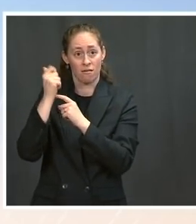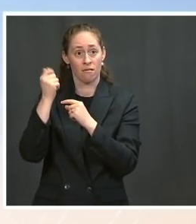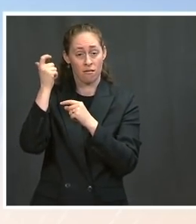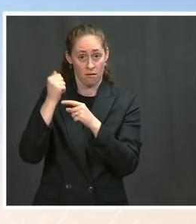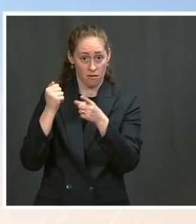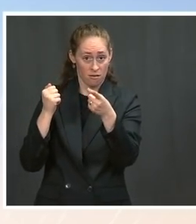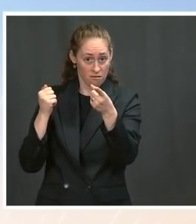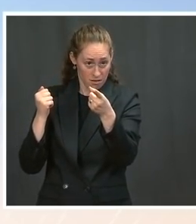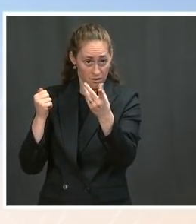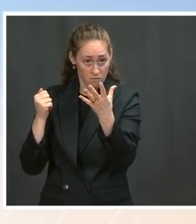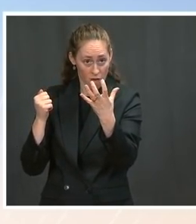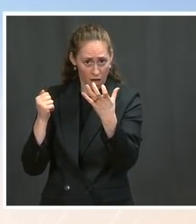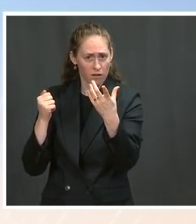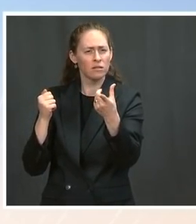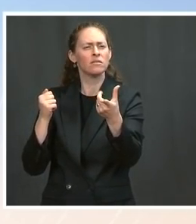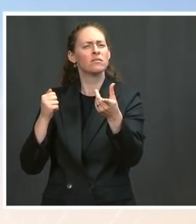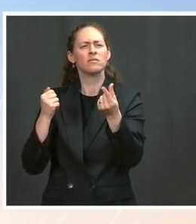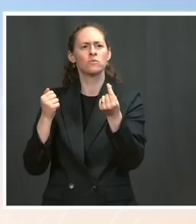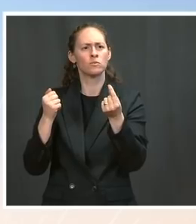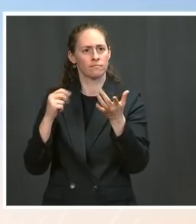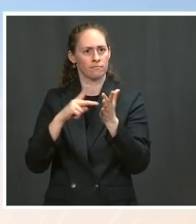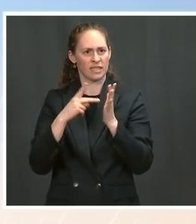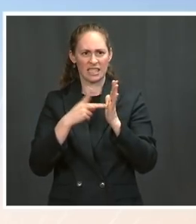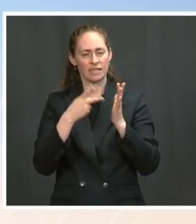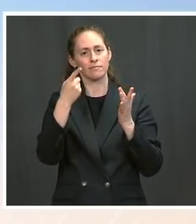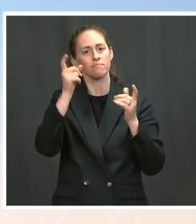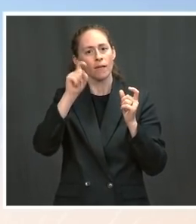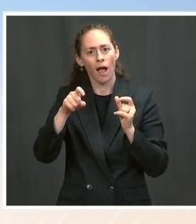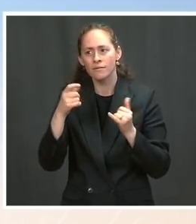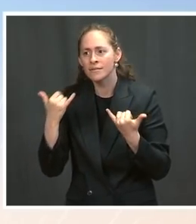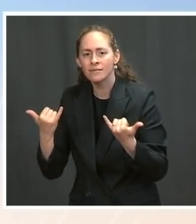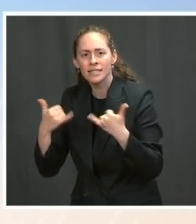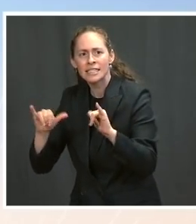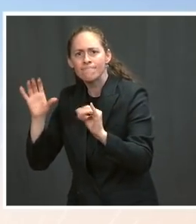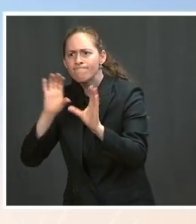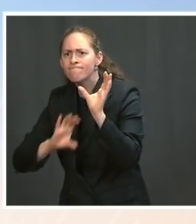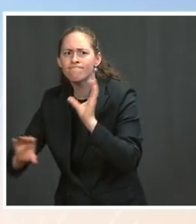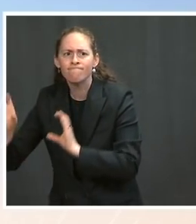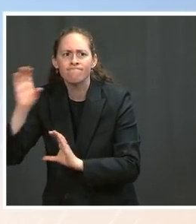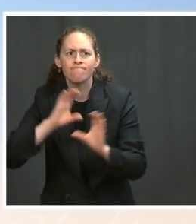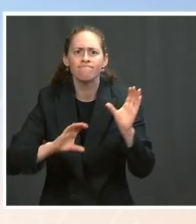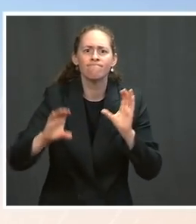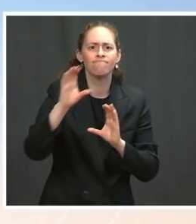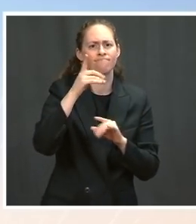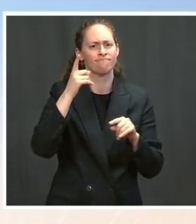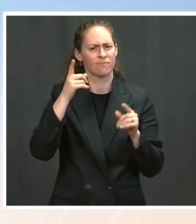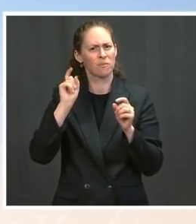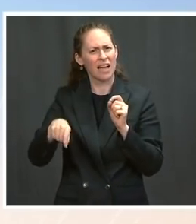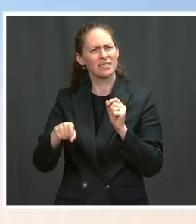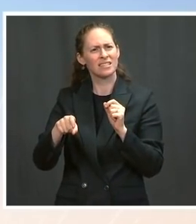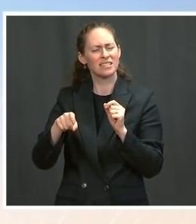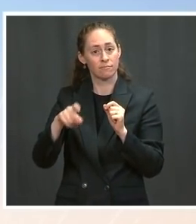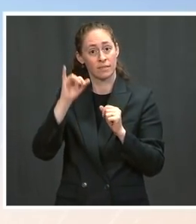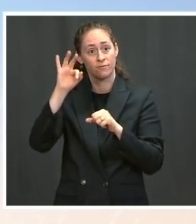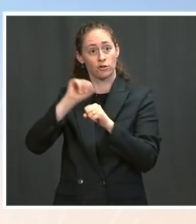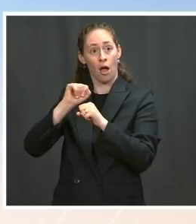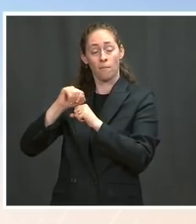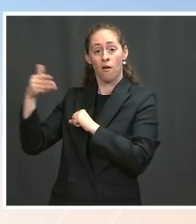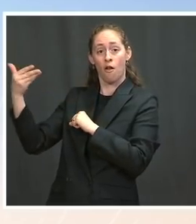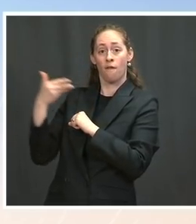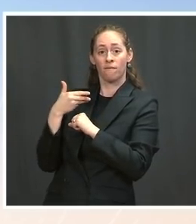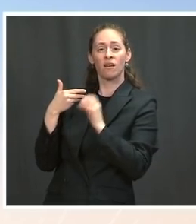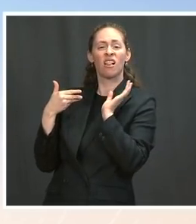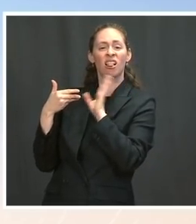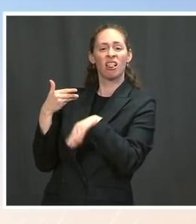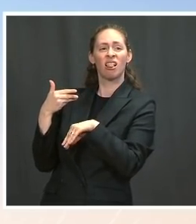available, and actively seeking work. And workers are not permitted to refuse suitable work and continue to receive